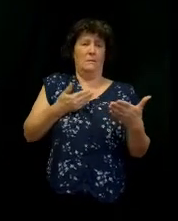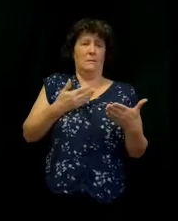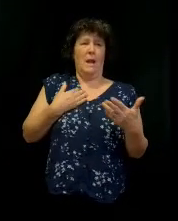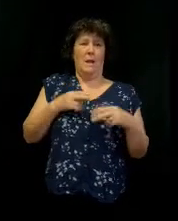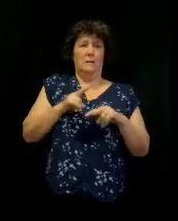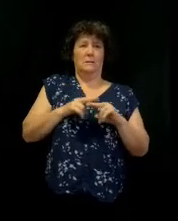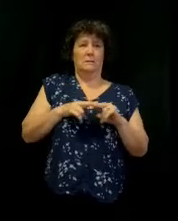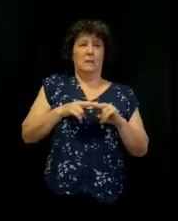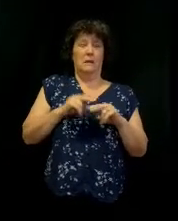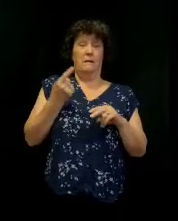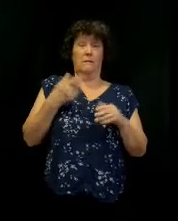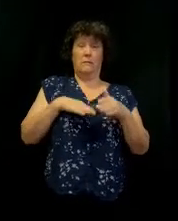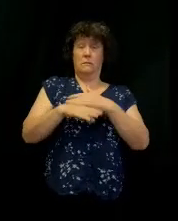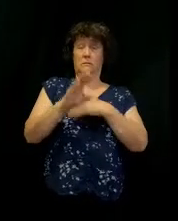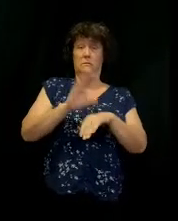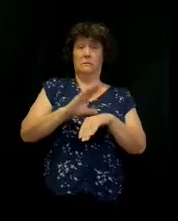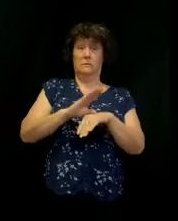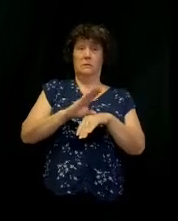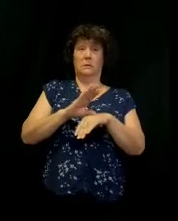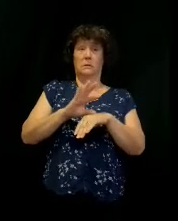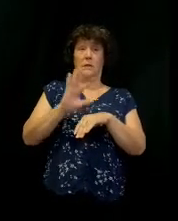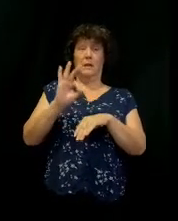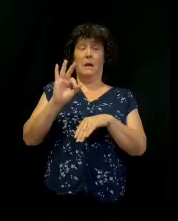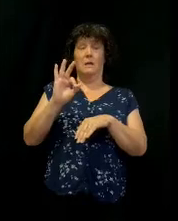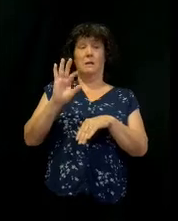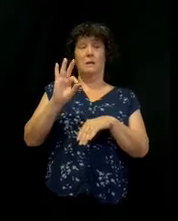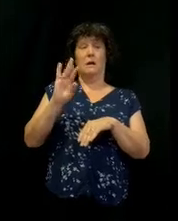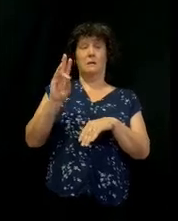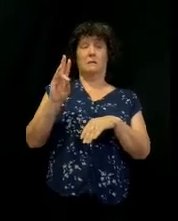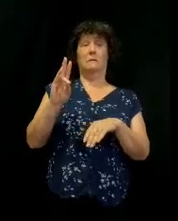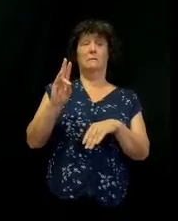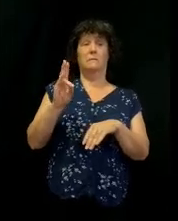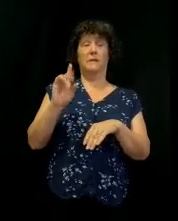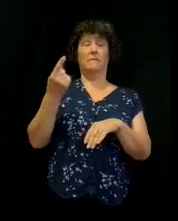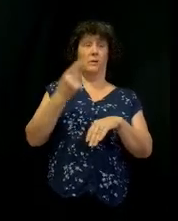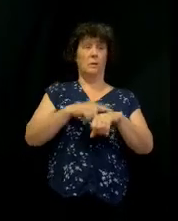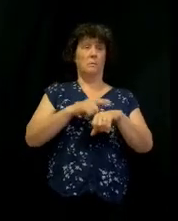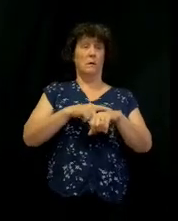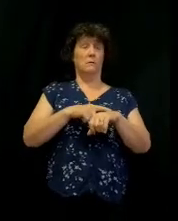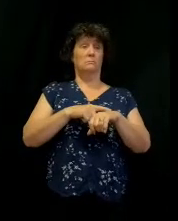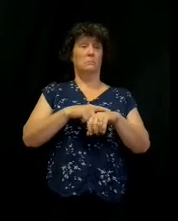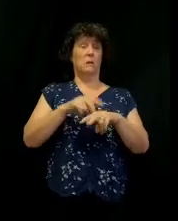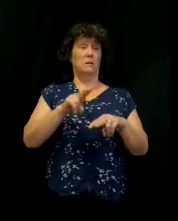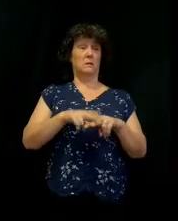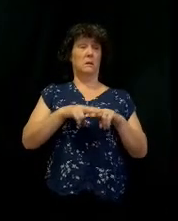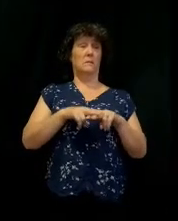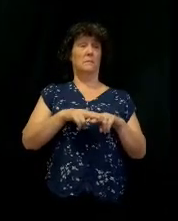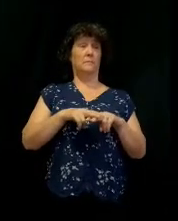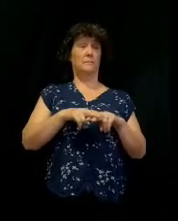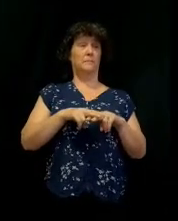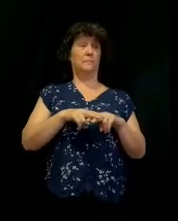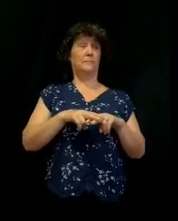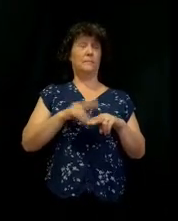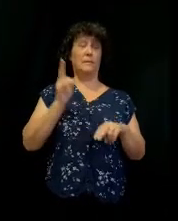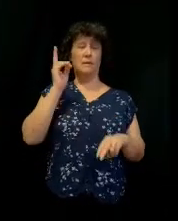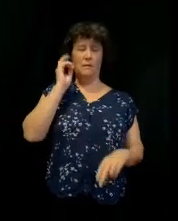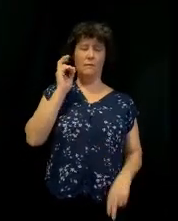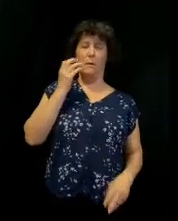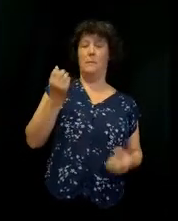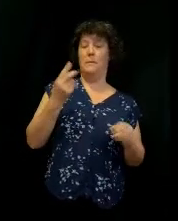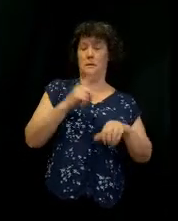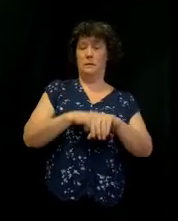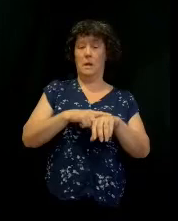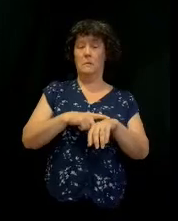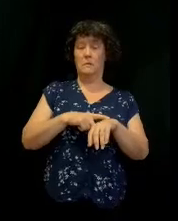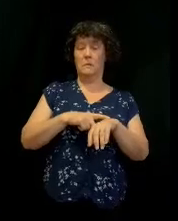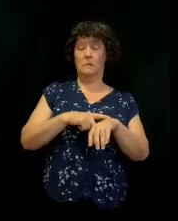sat right there. Back in 1997. That's the place right there. And I can remember. I know you've heard me say it so many times. I know